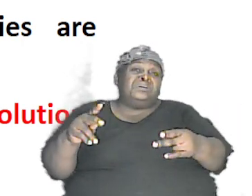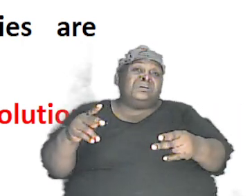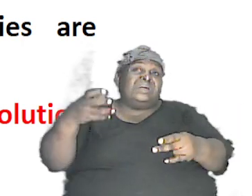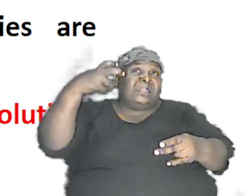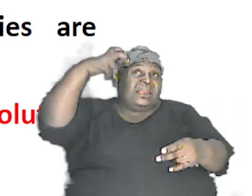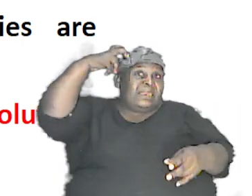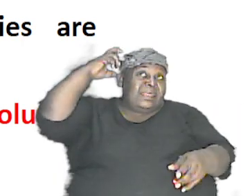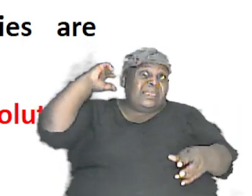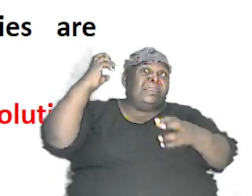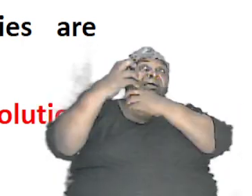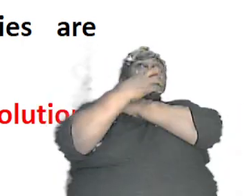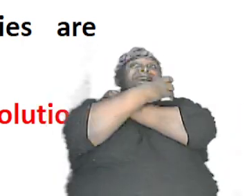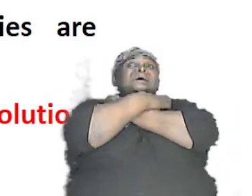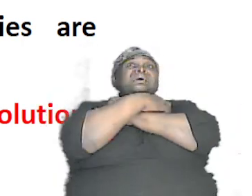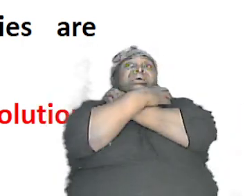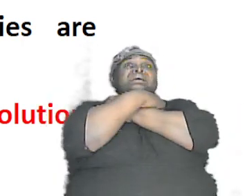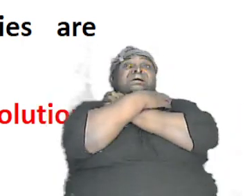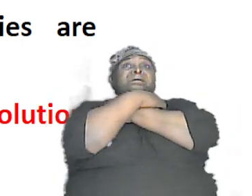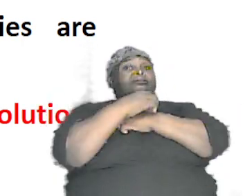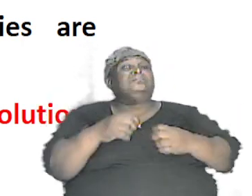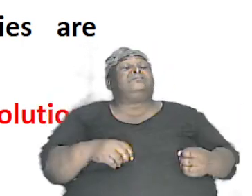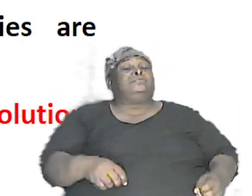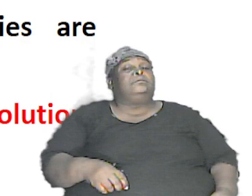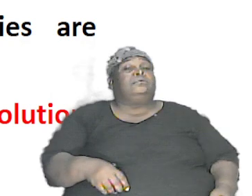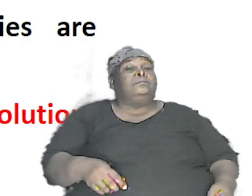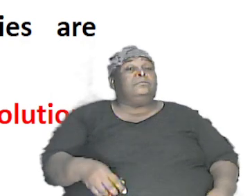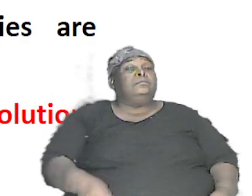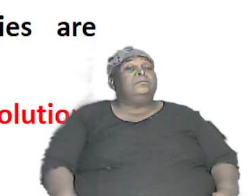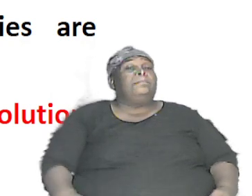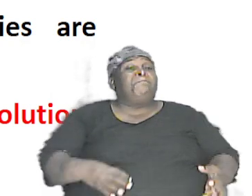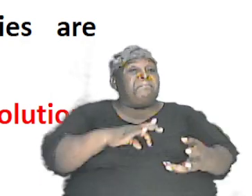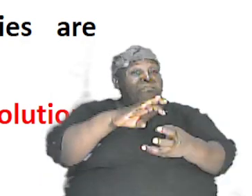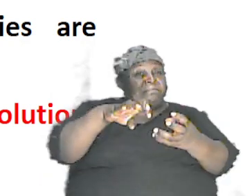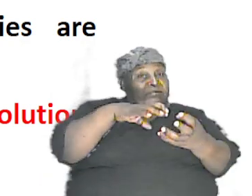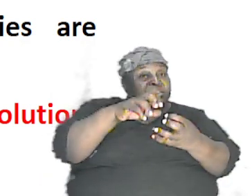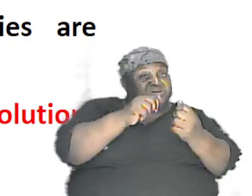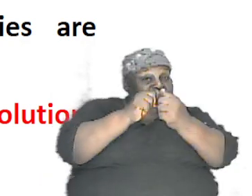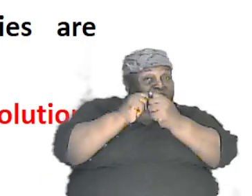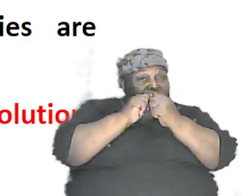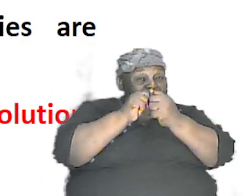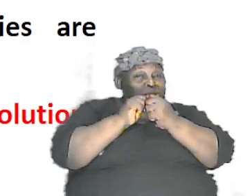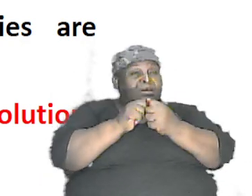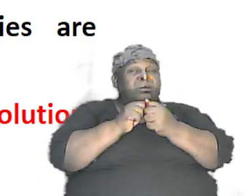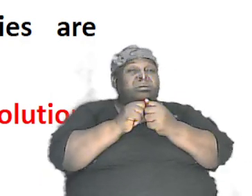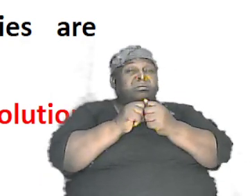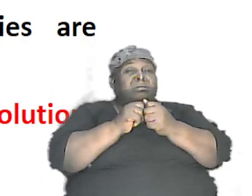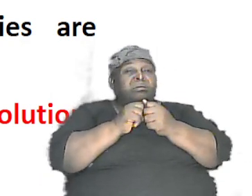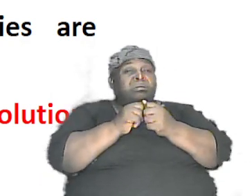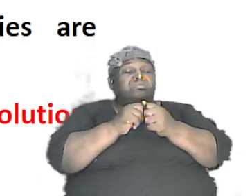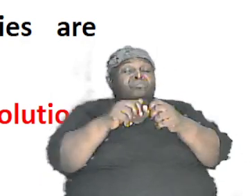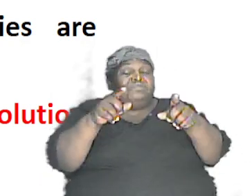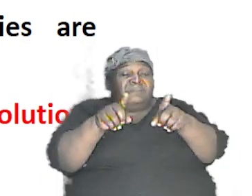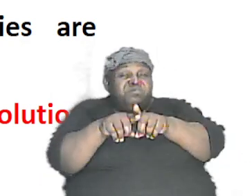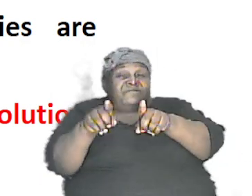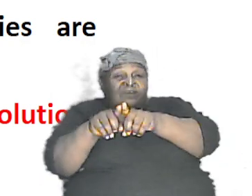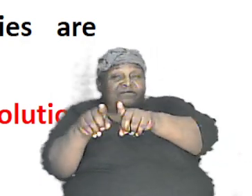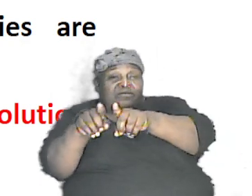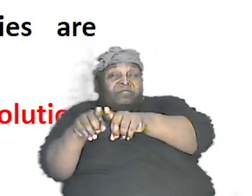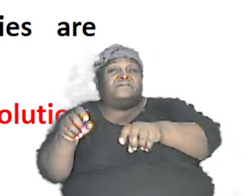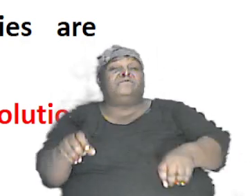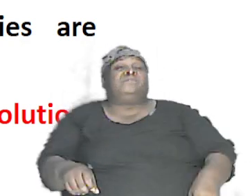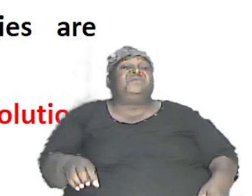in the wild of course in the wild you do have some amount of that happening and you have different species coming about but